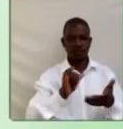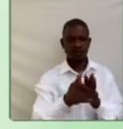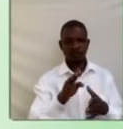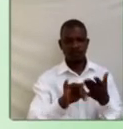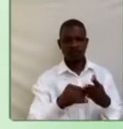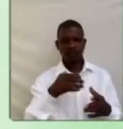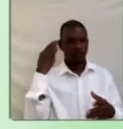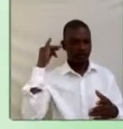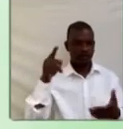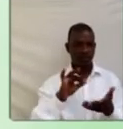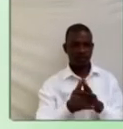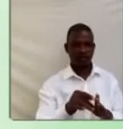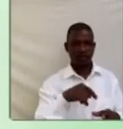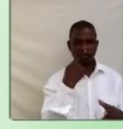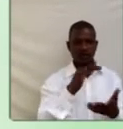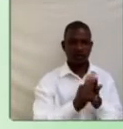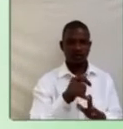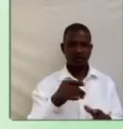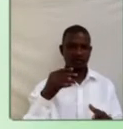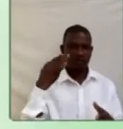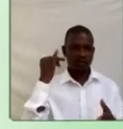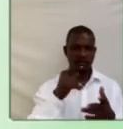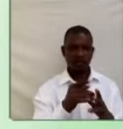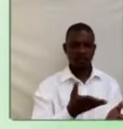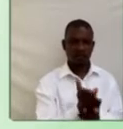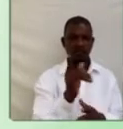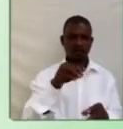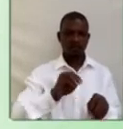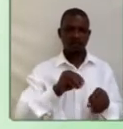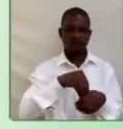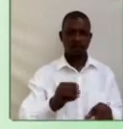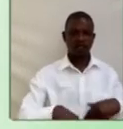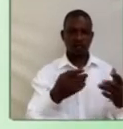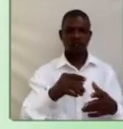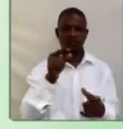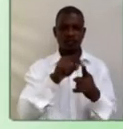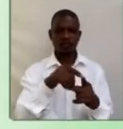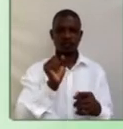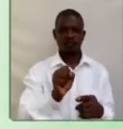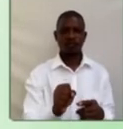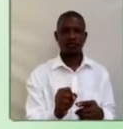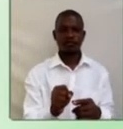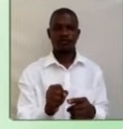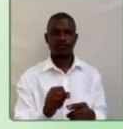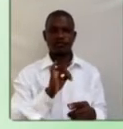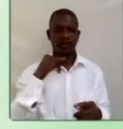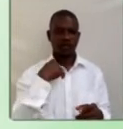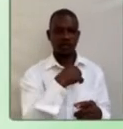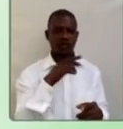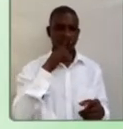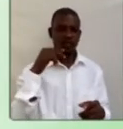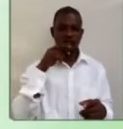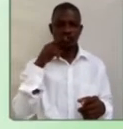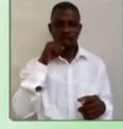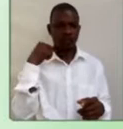the sounds and pronounce the sounds correctly in given words. Are we good to go?